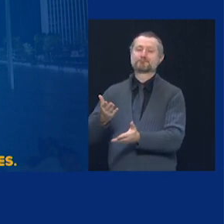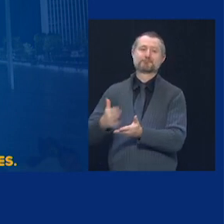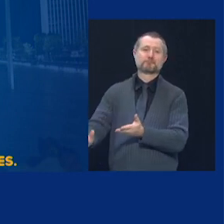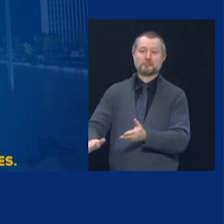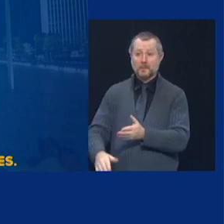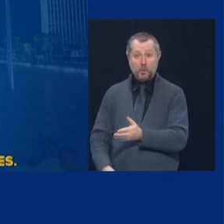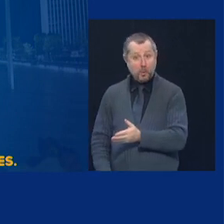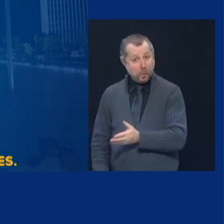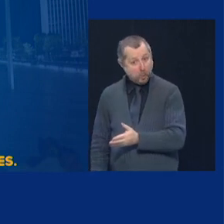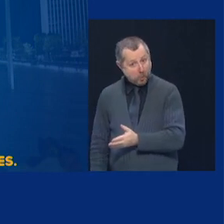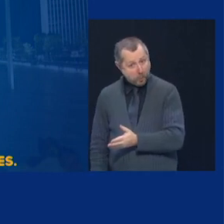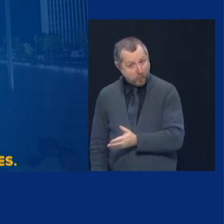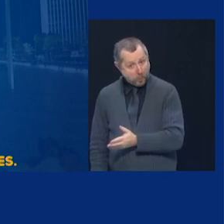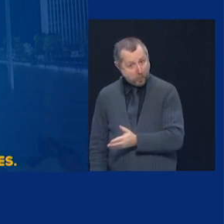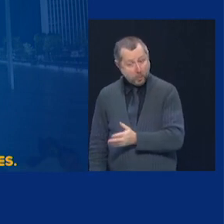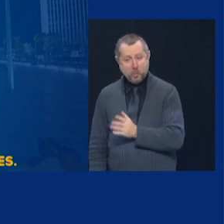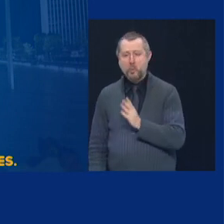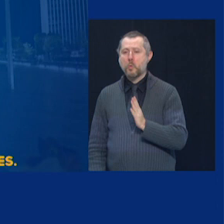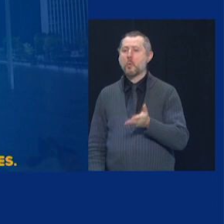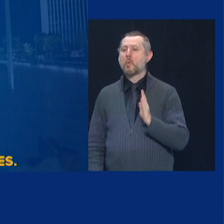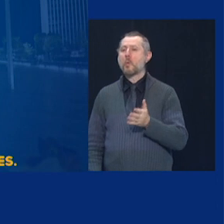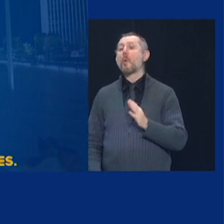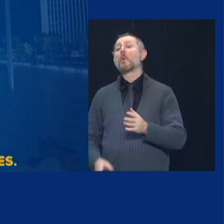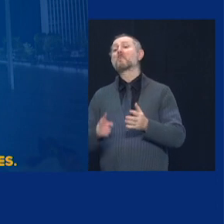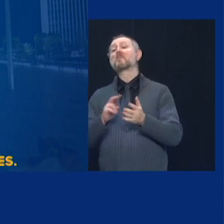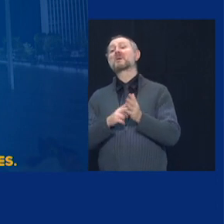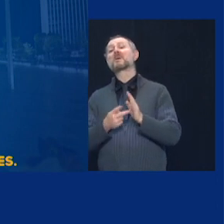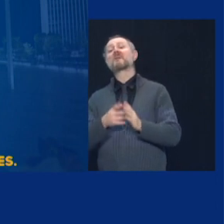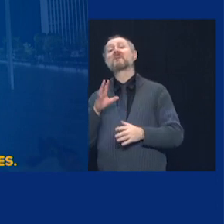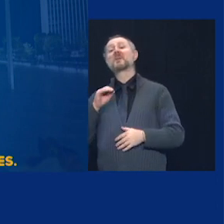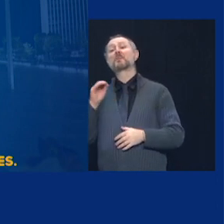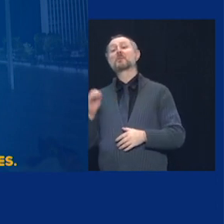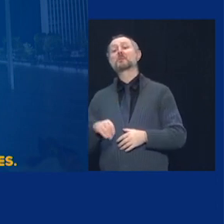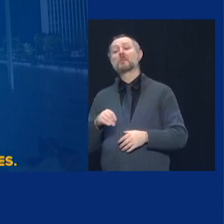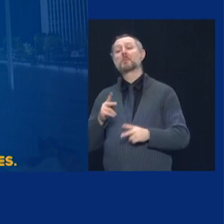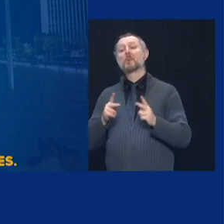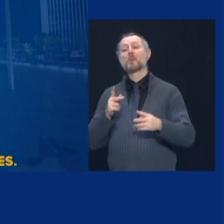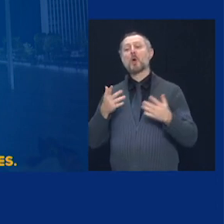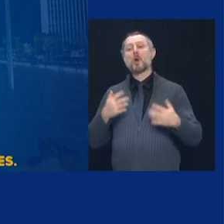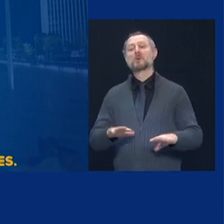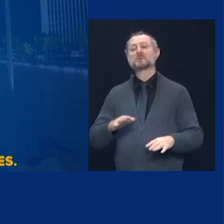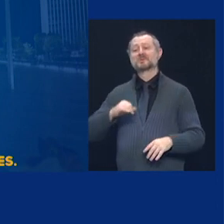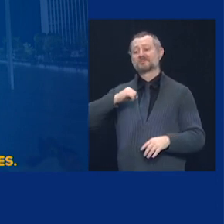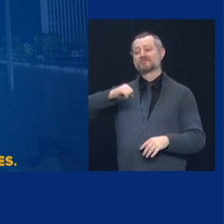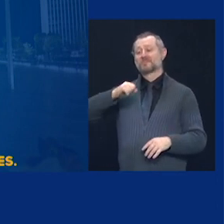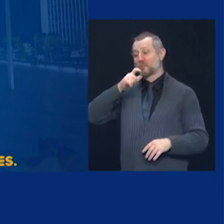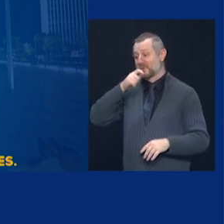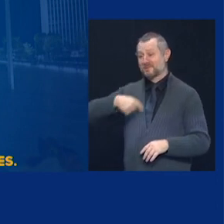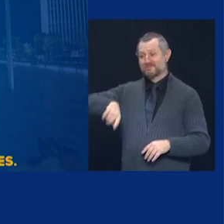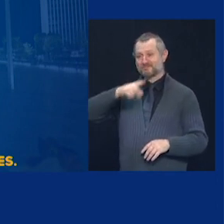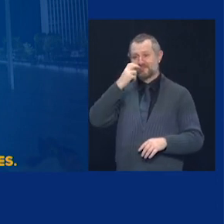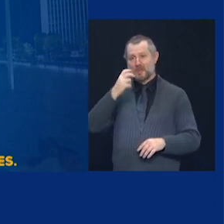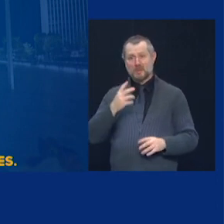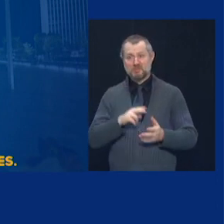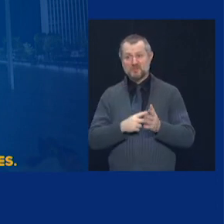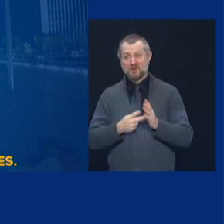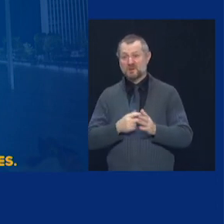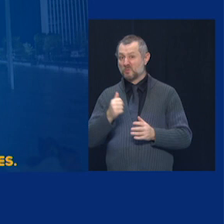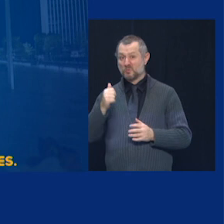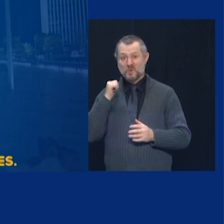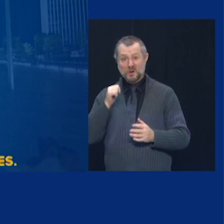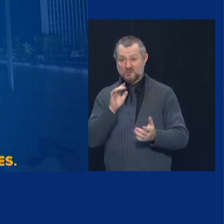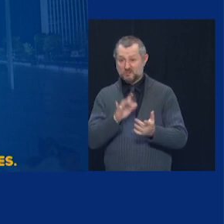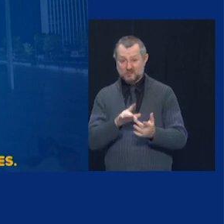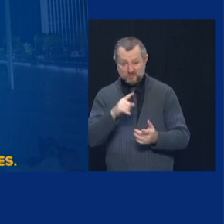participate. You have 50% of the population that's skeptical. We're not going to reach out to the black, Latino, and poor communities.